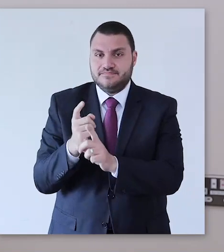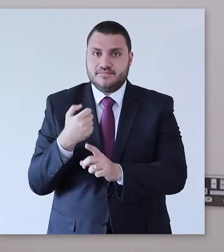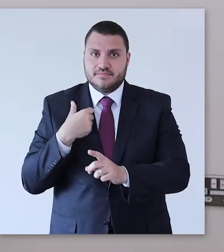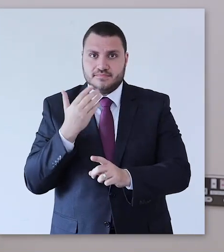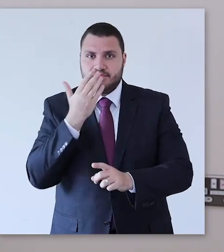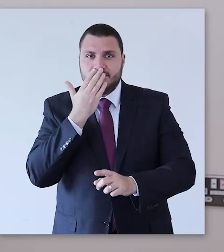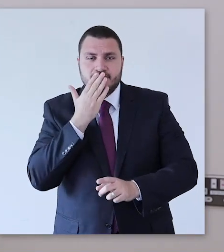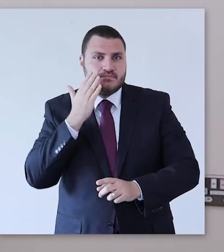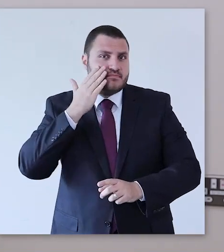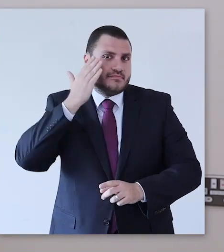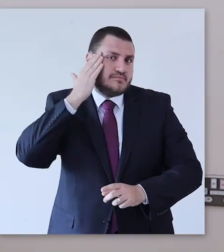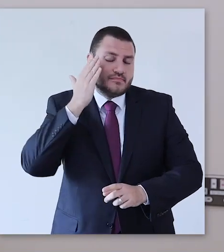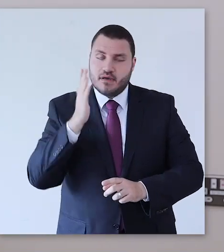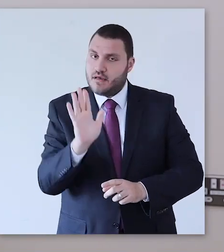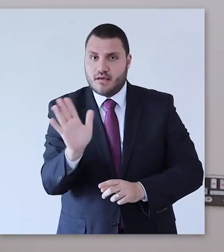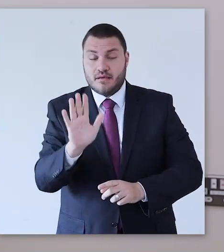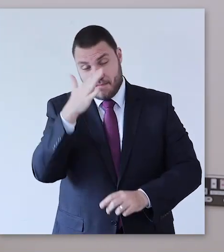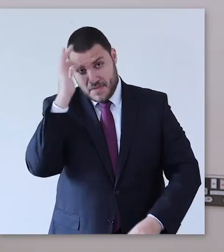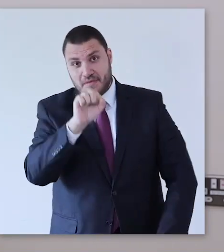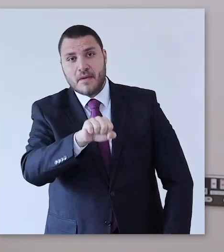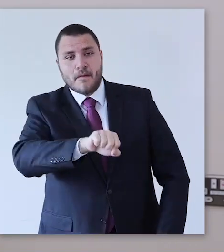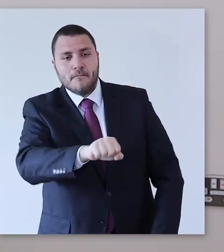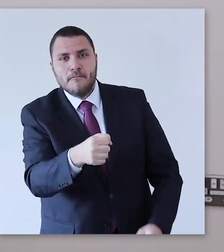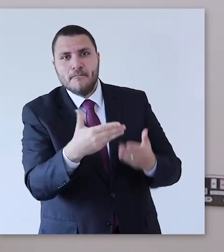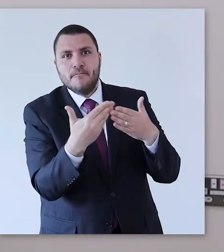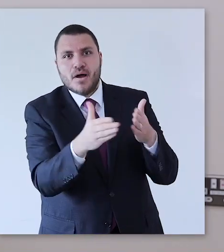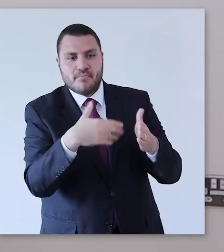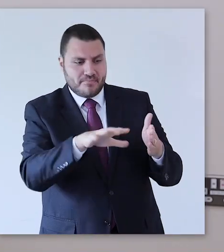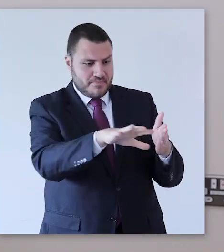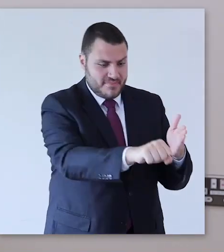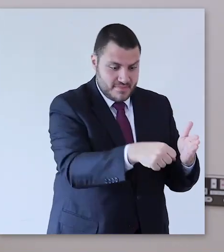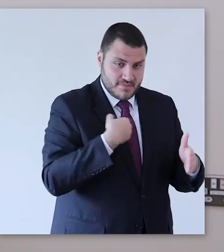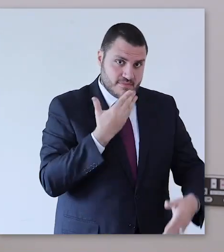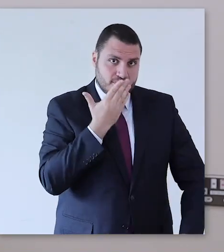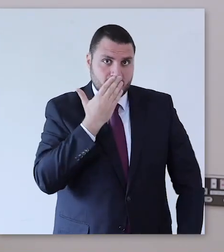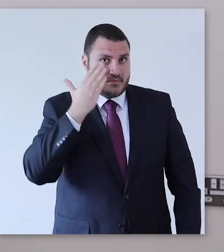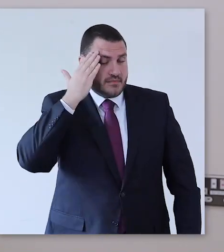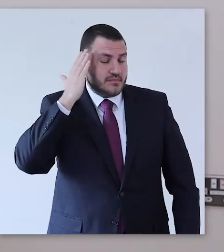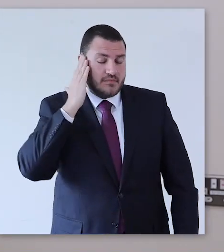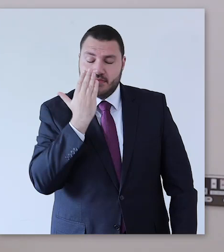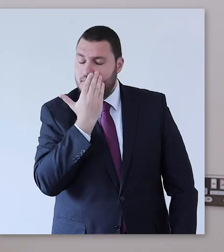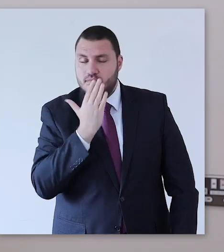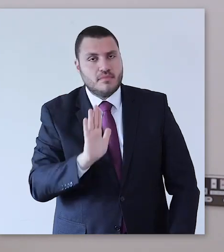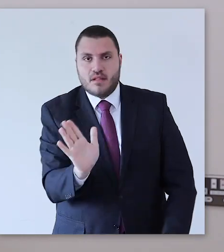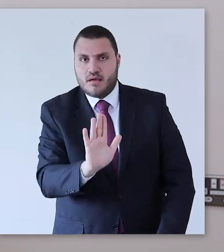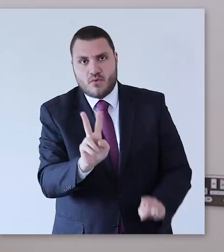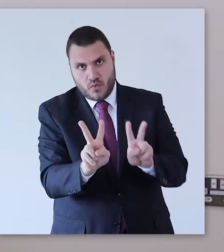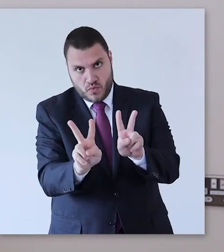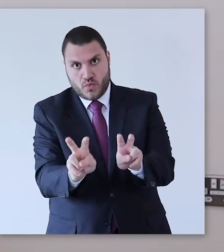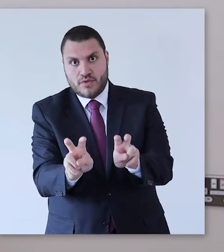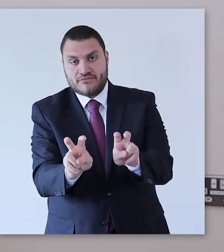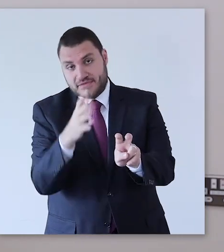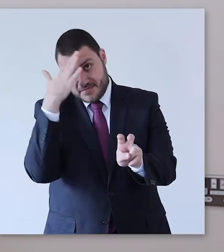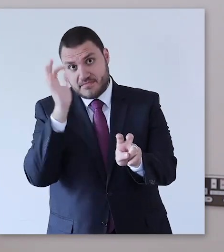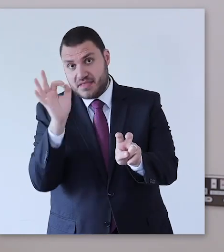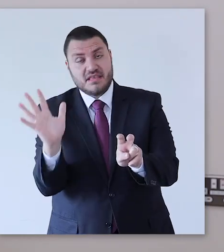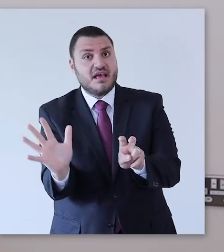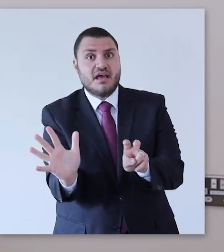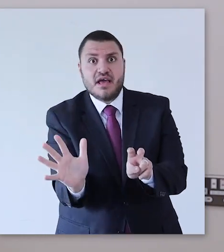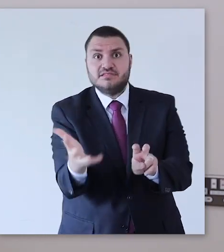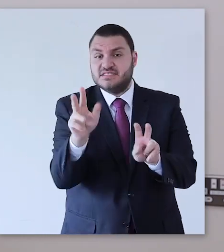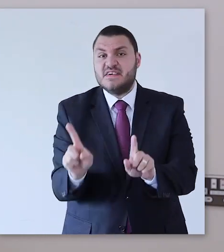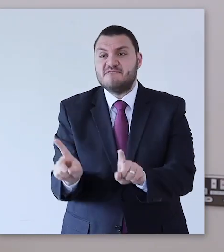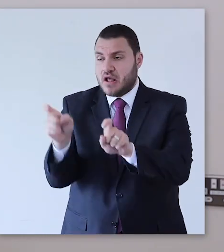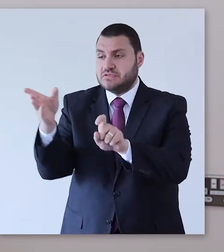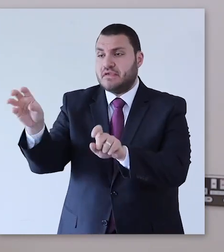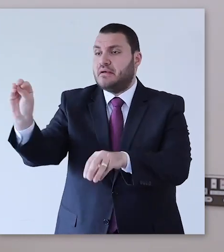These measures will also help you protect yourselves from other viruses that are widespread during the winter like influenza